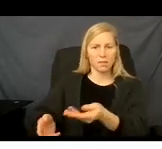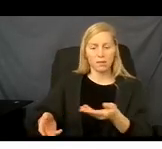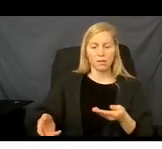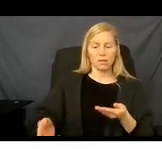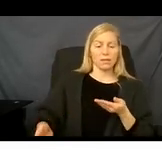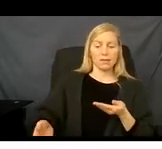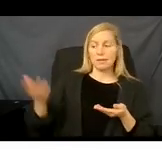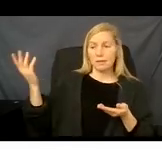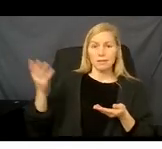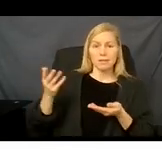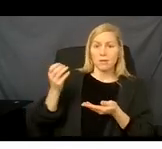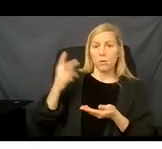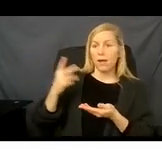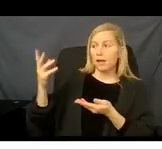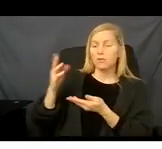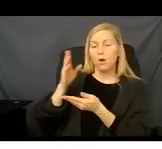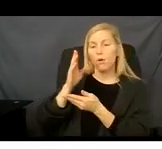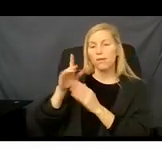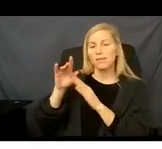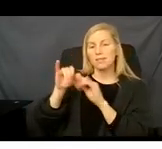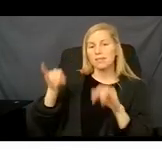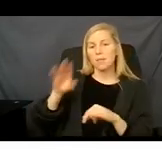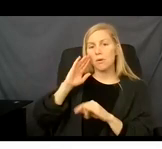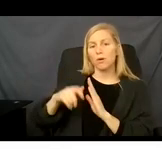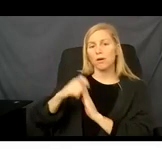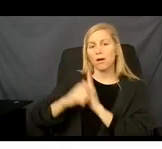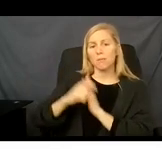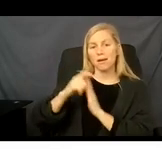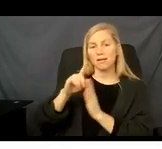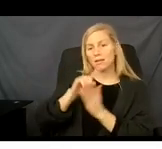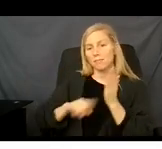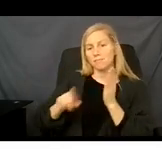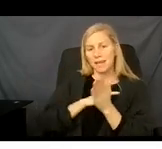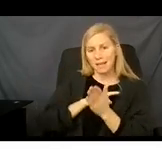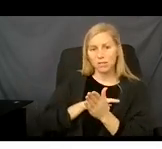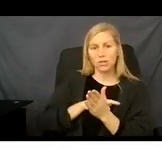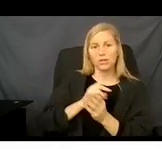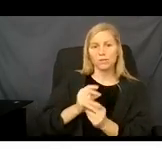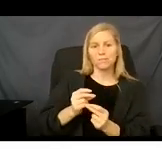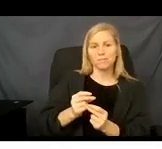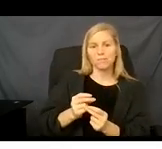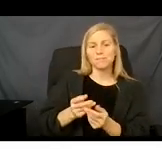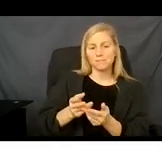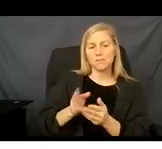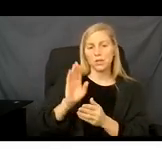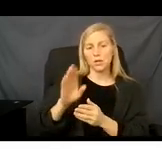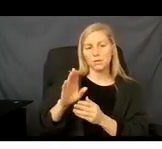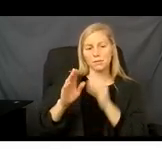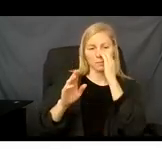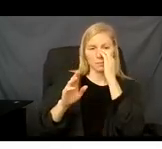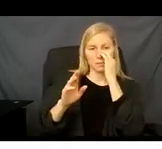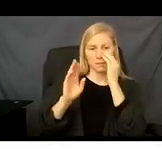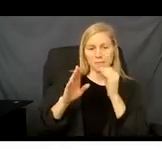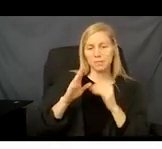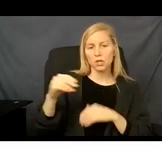the system would automatically terminate your Medicaid coverage. To make sure that your coverage information does not